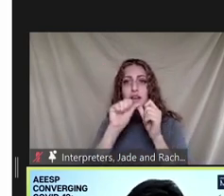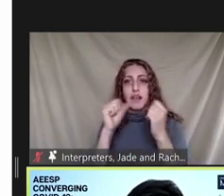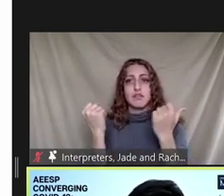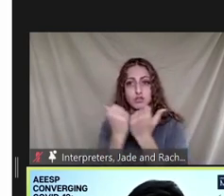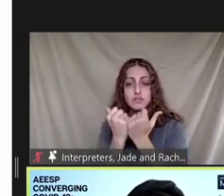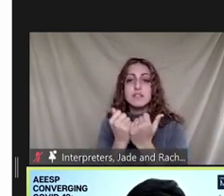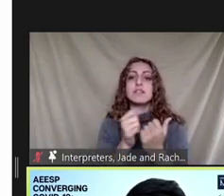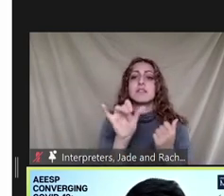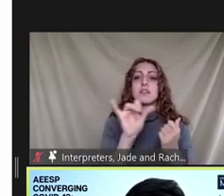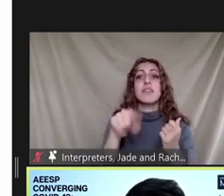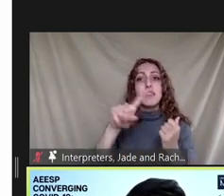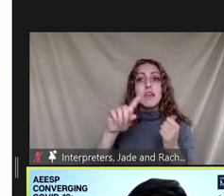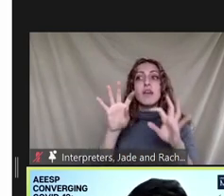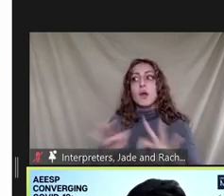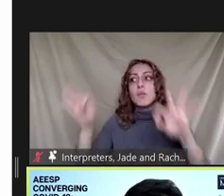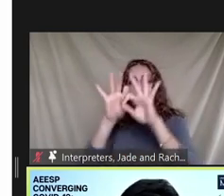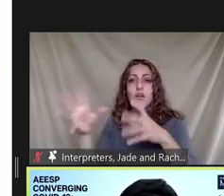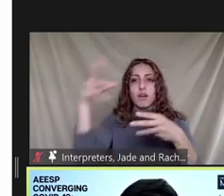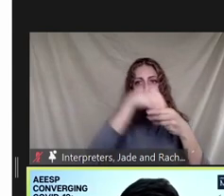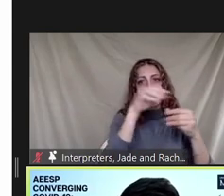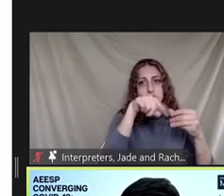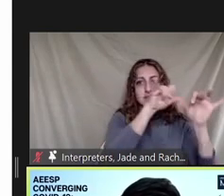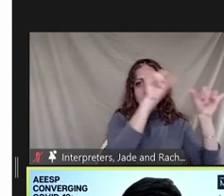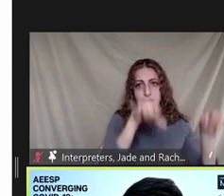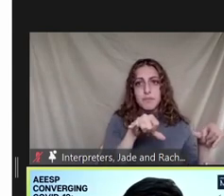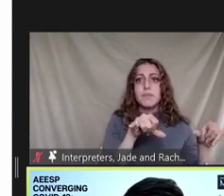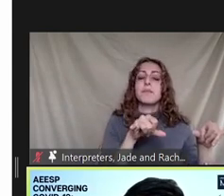important part of the system next slide please